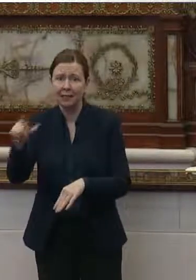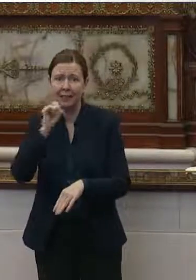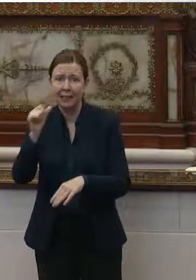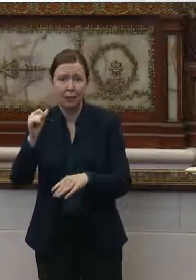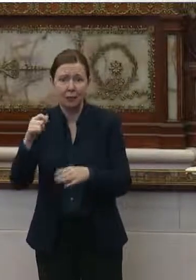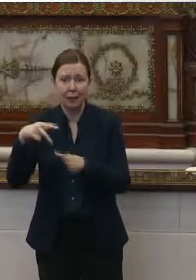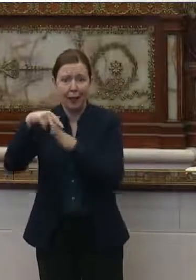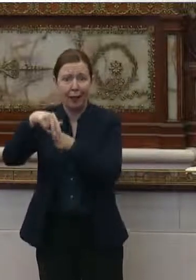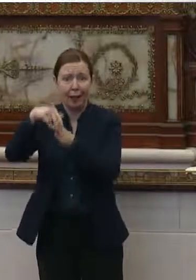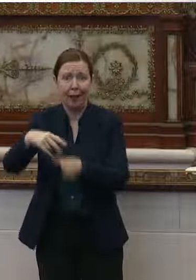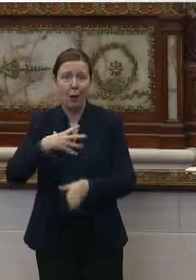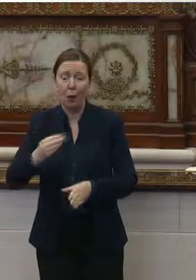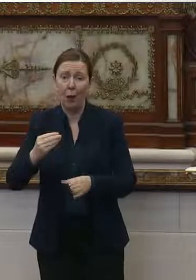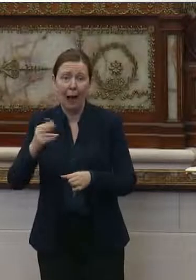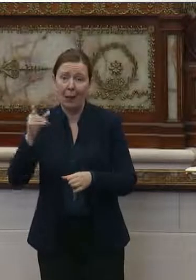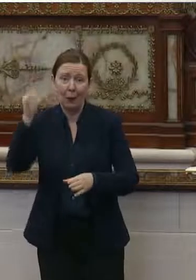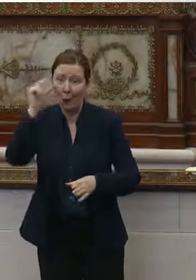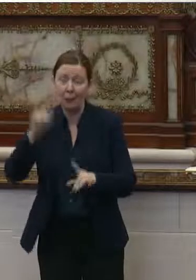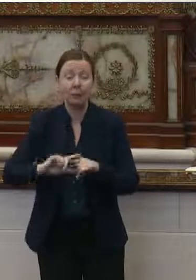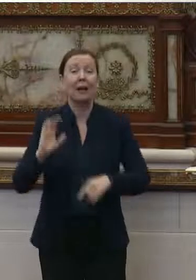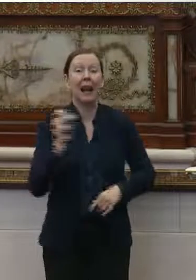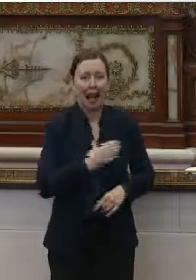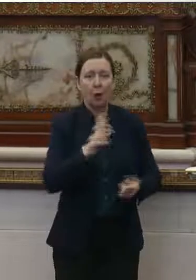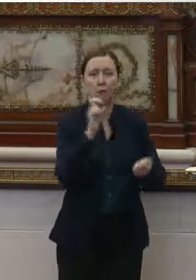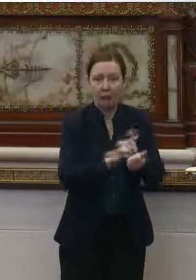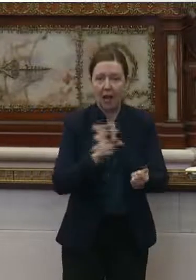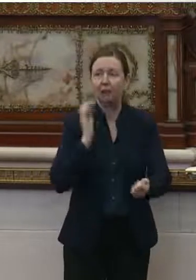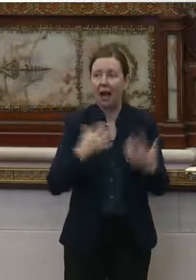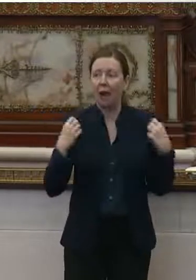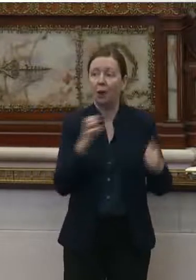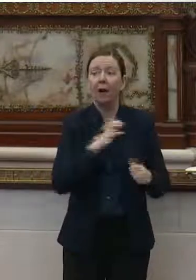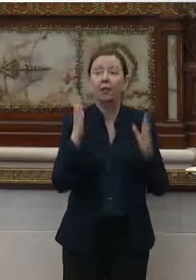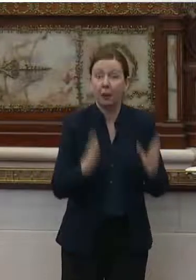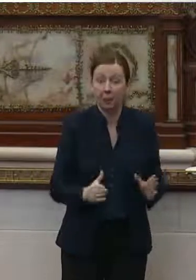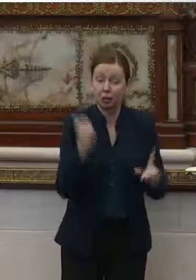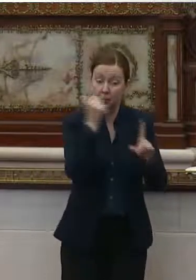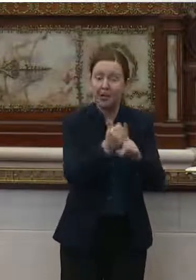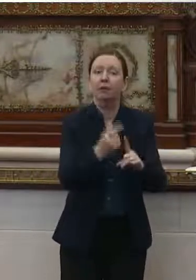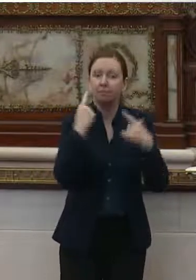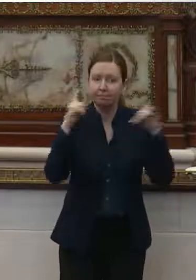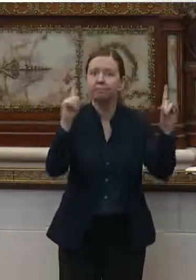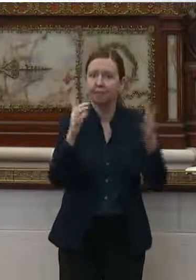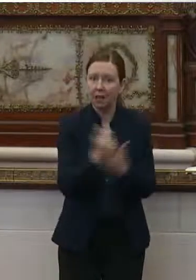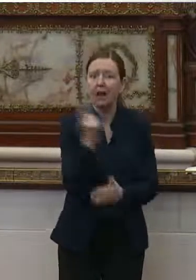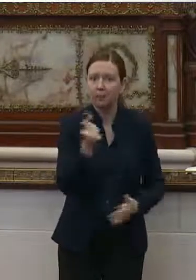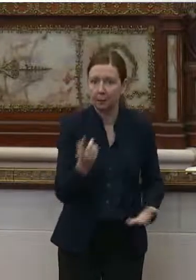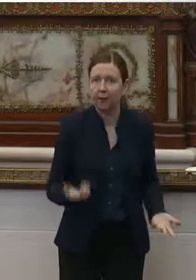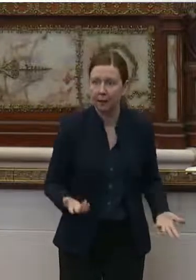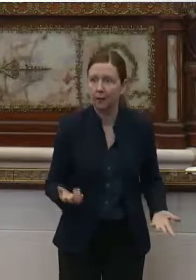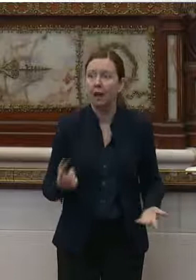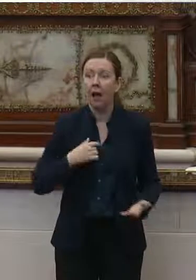riding a white horse, but our doctor, our health commissioner, did that. This is something I saw him do.